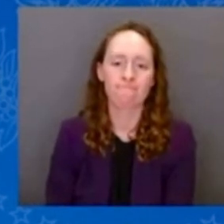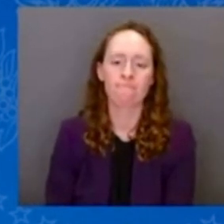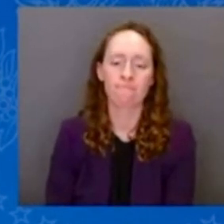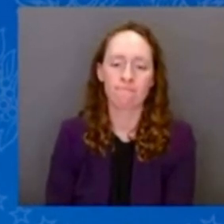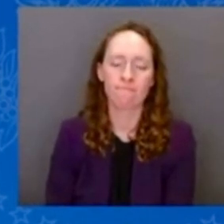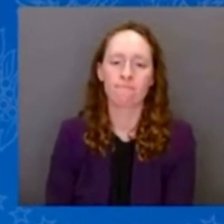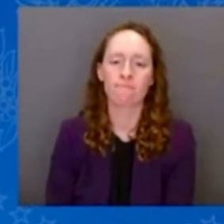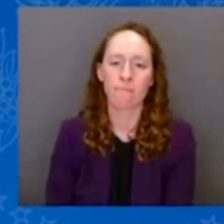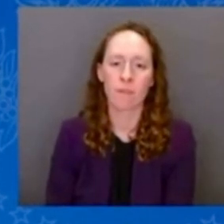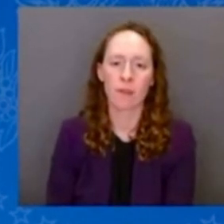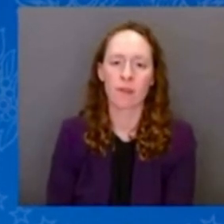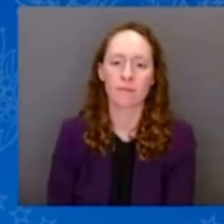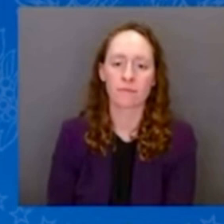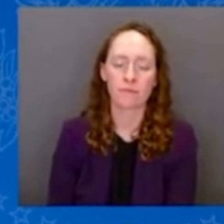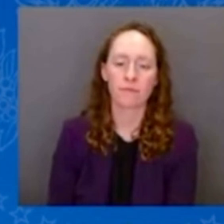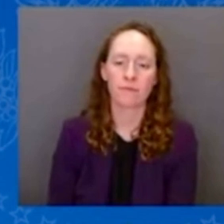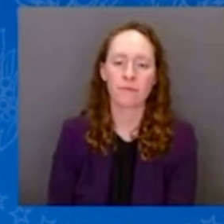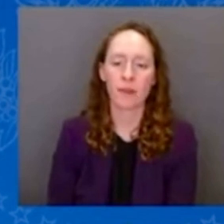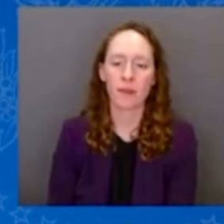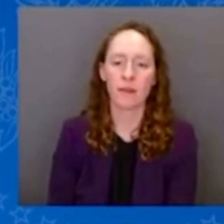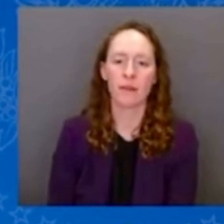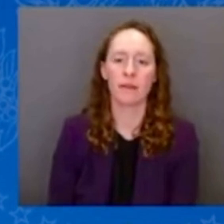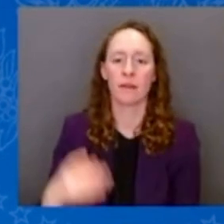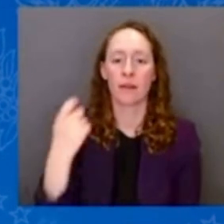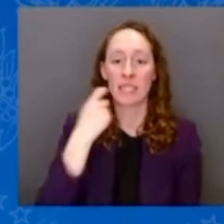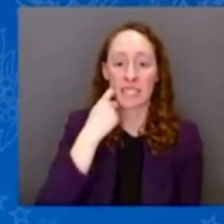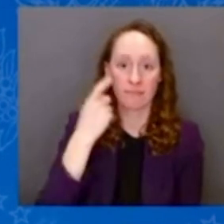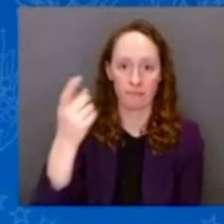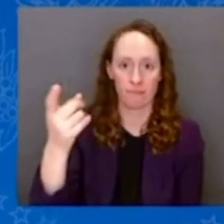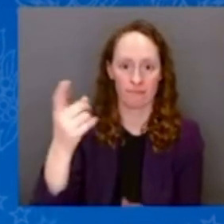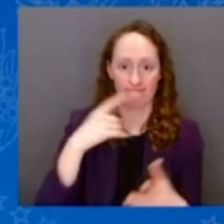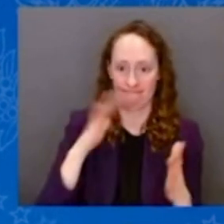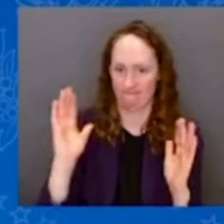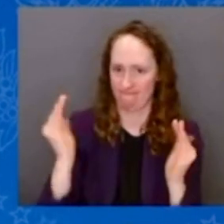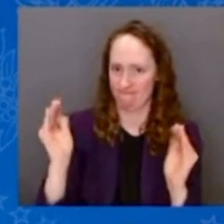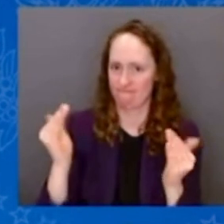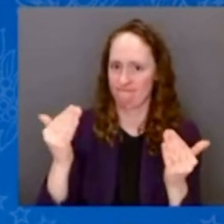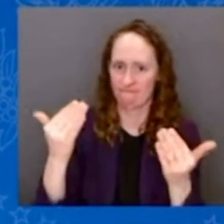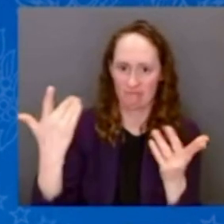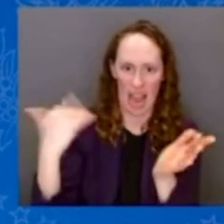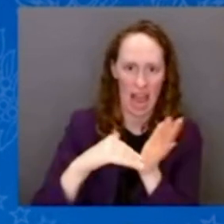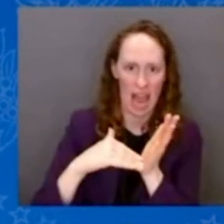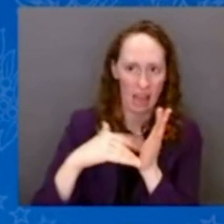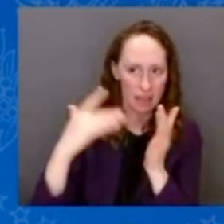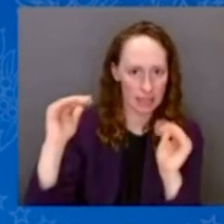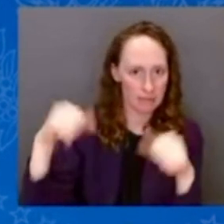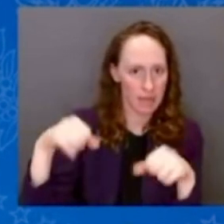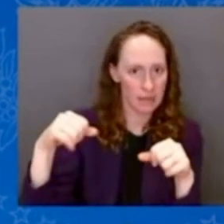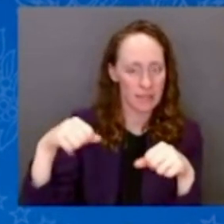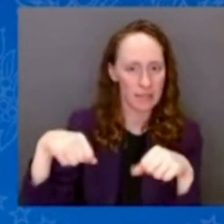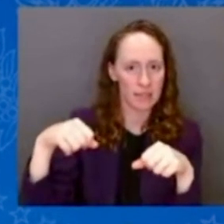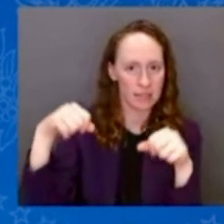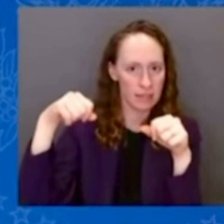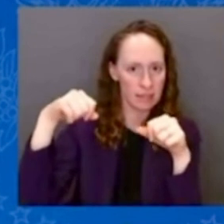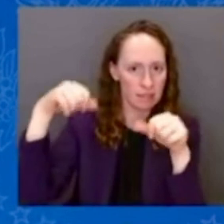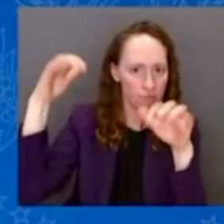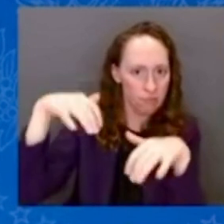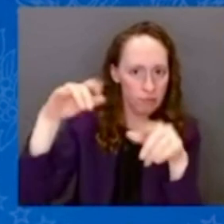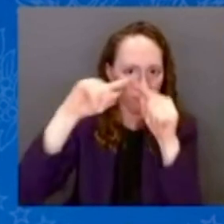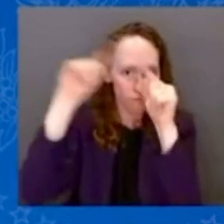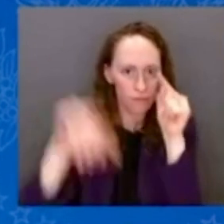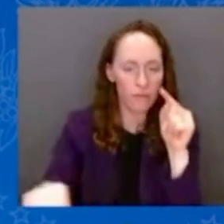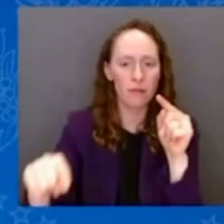FEMA and other federal personnel are here on the ground, ready to respond and to support state and local officials if, in fact, they do